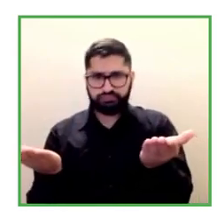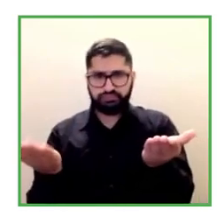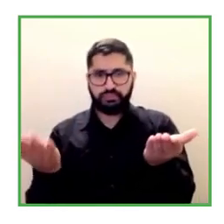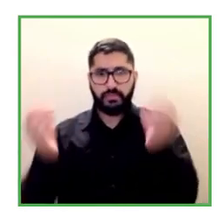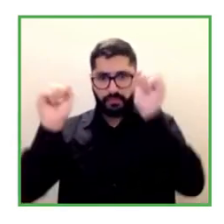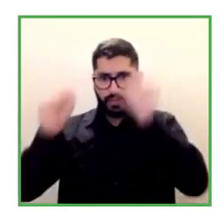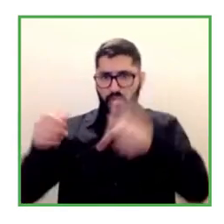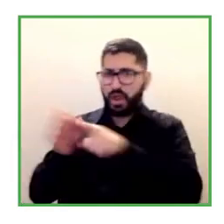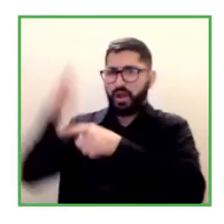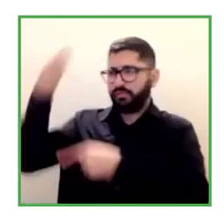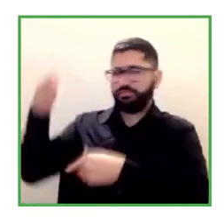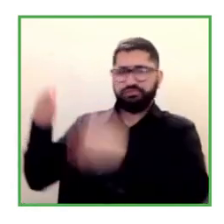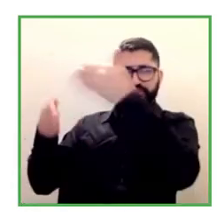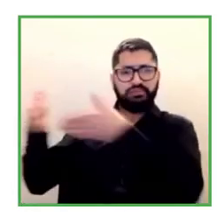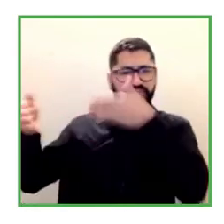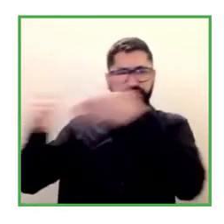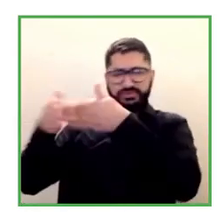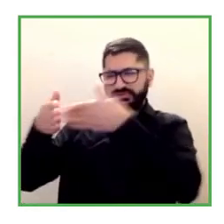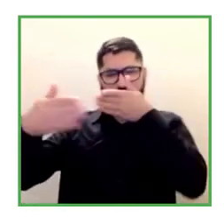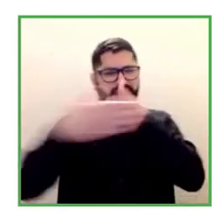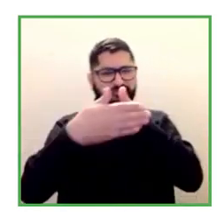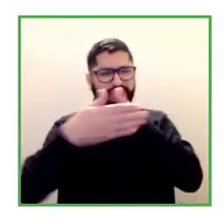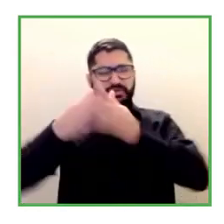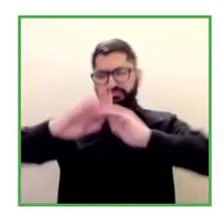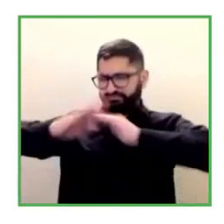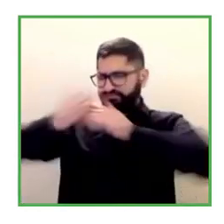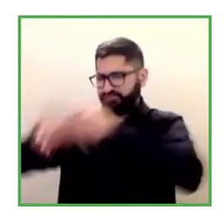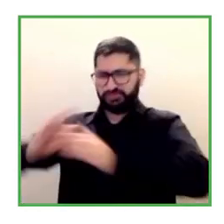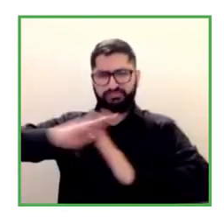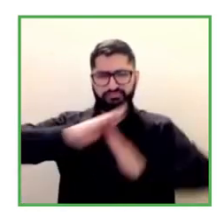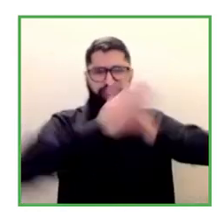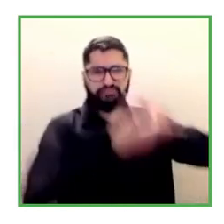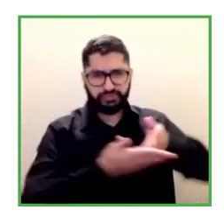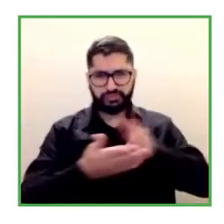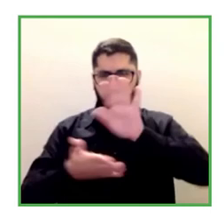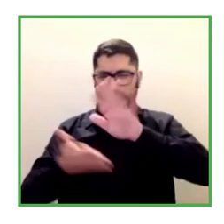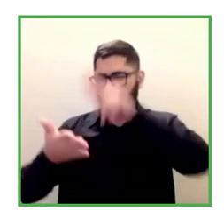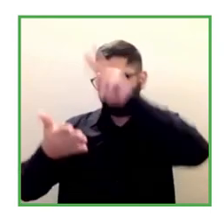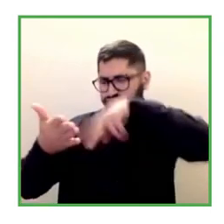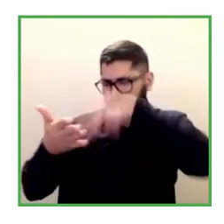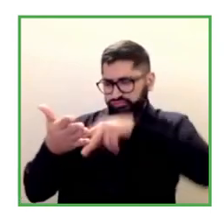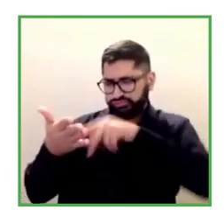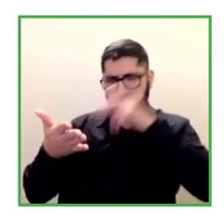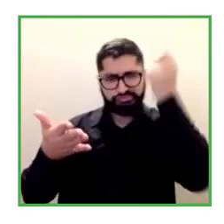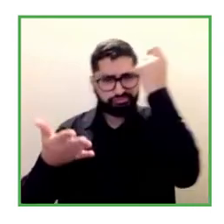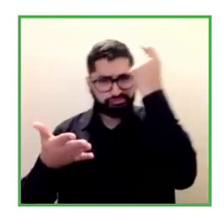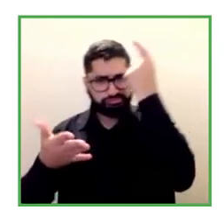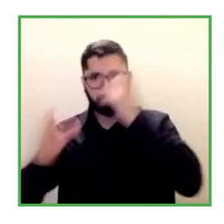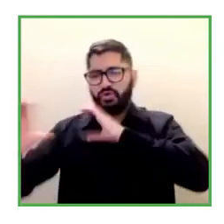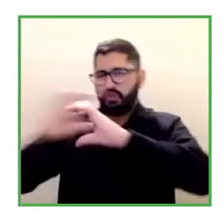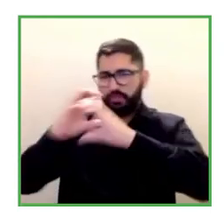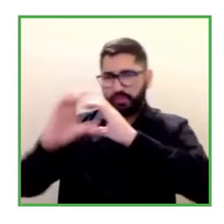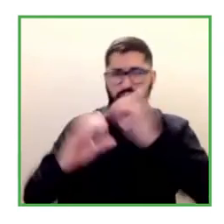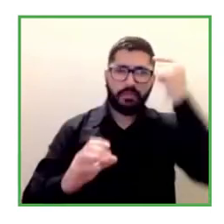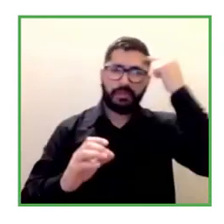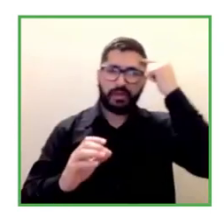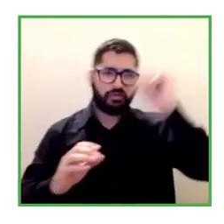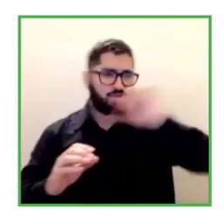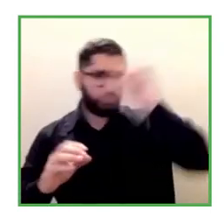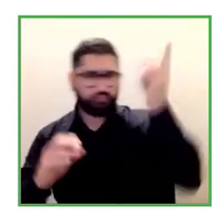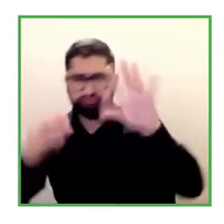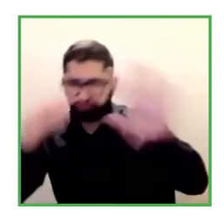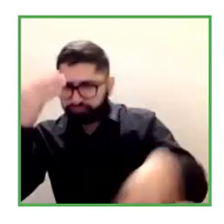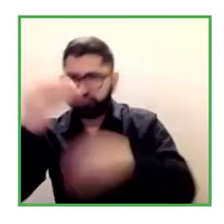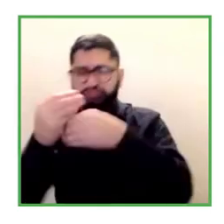in digital availability and along that line are very positive things and we need to